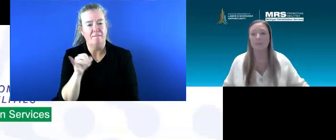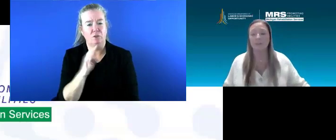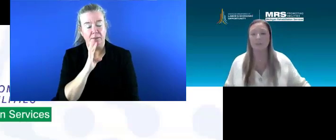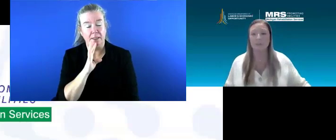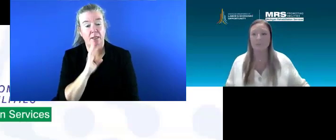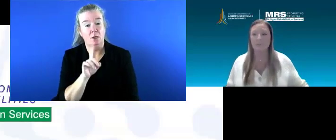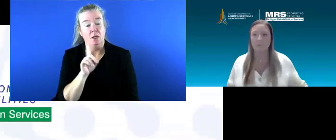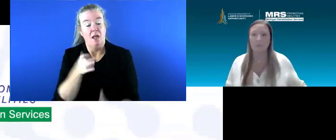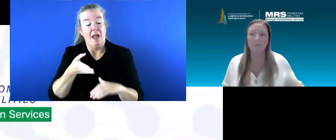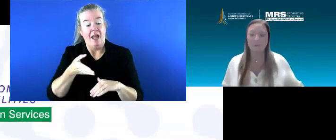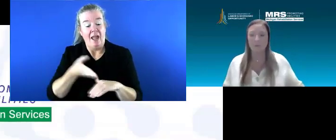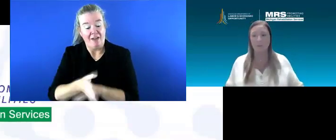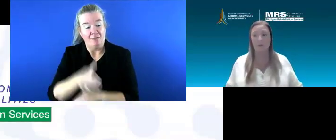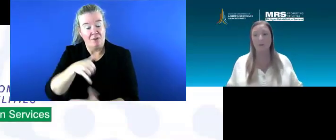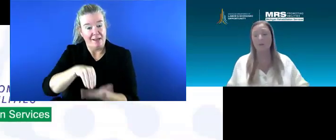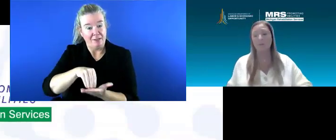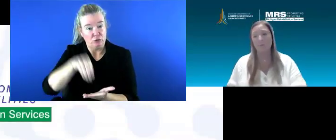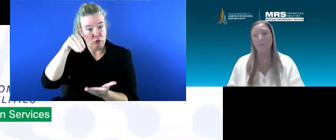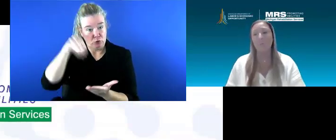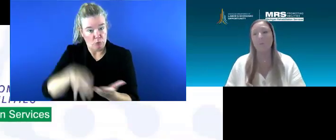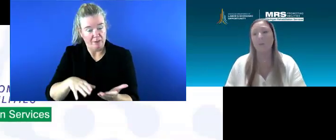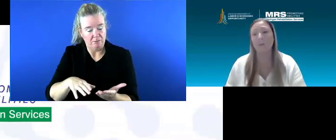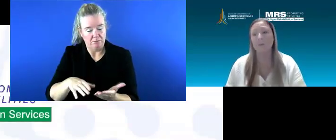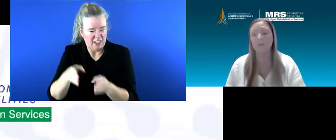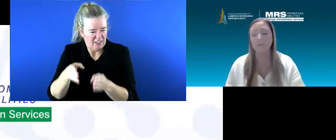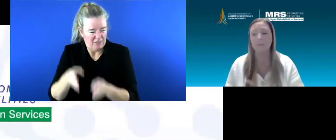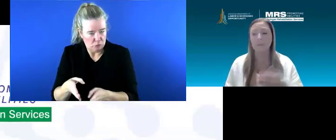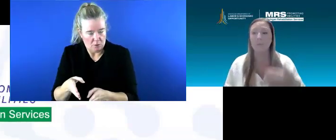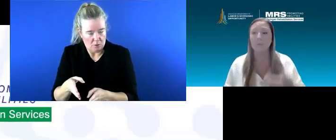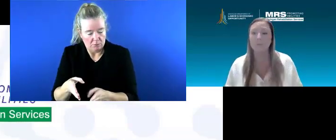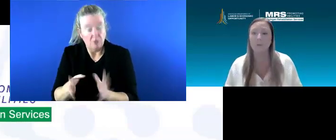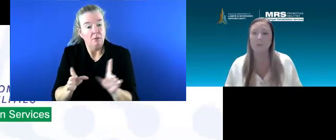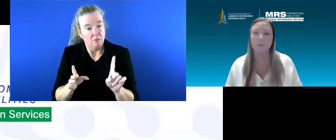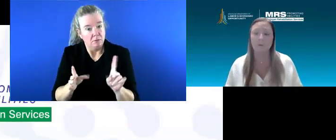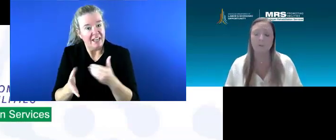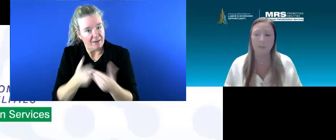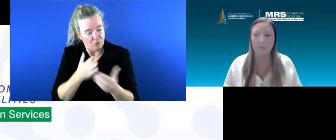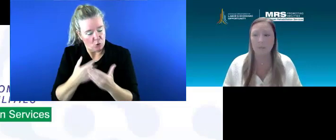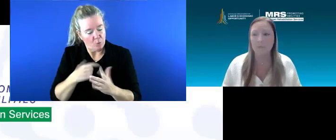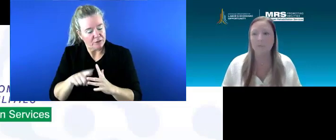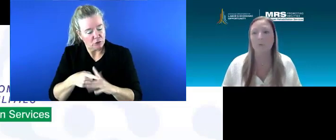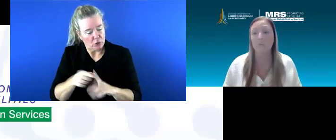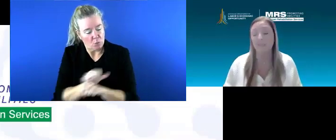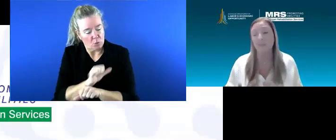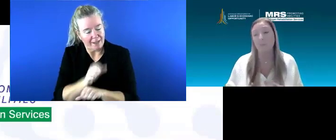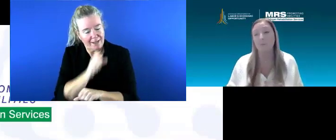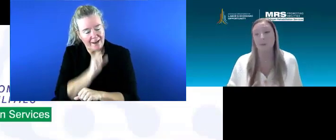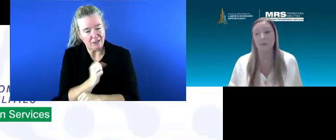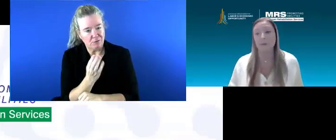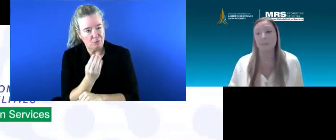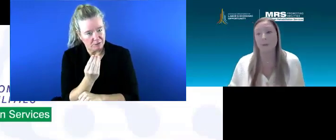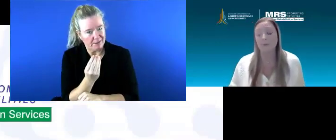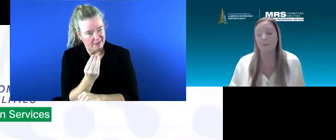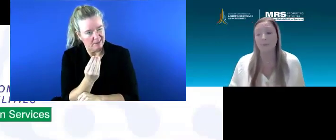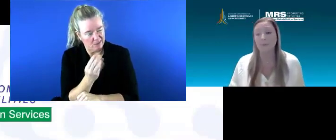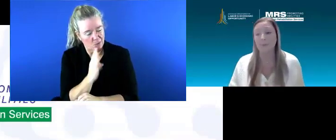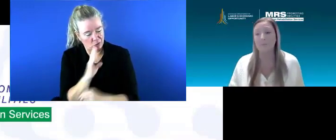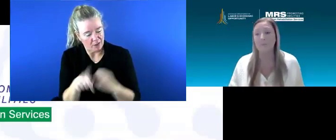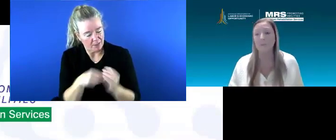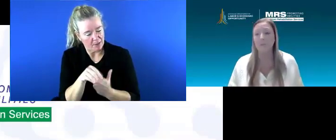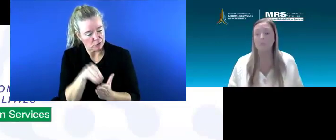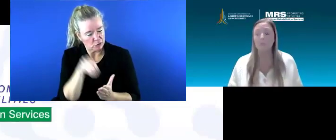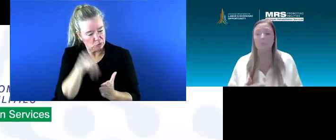once that student or individual, because even though we're starting working at age 14 and we're talking about